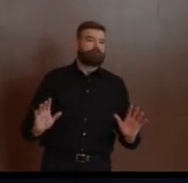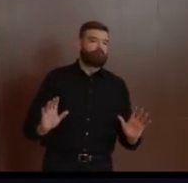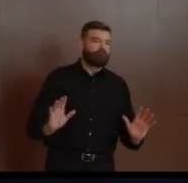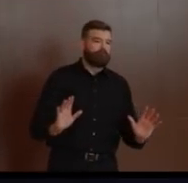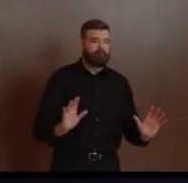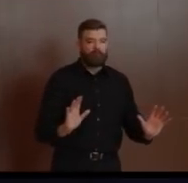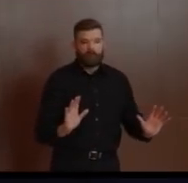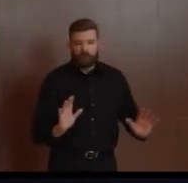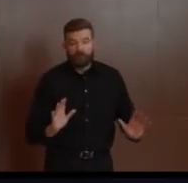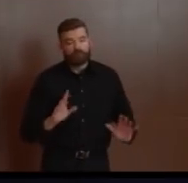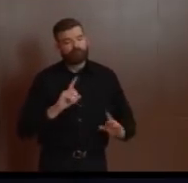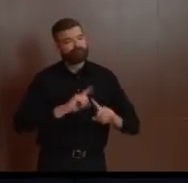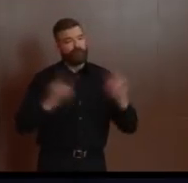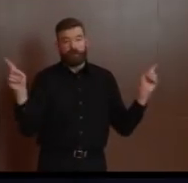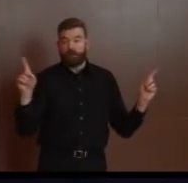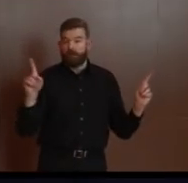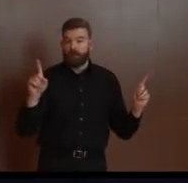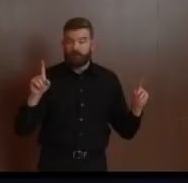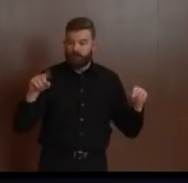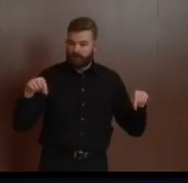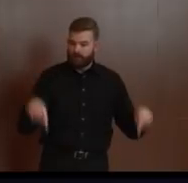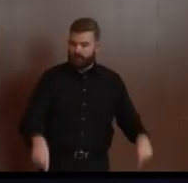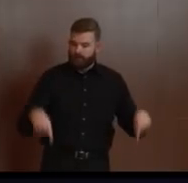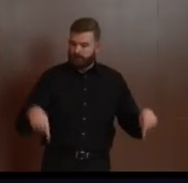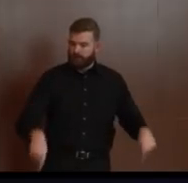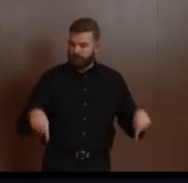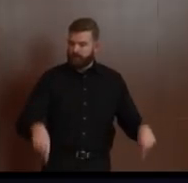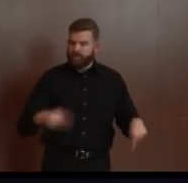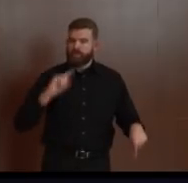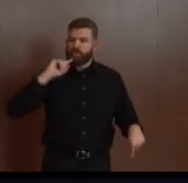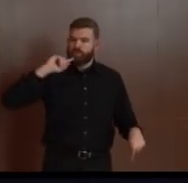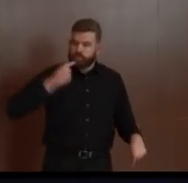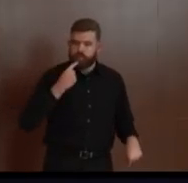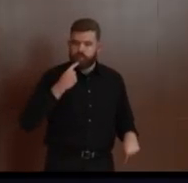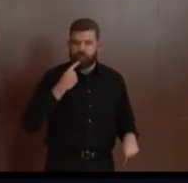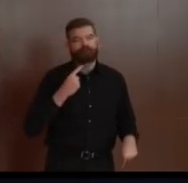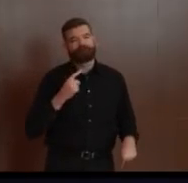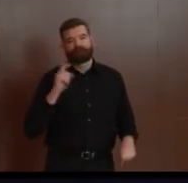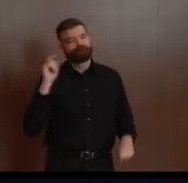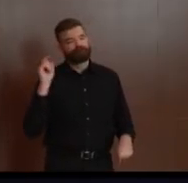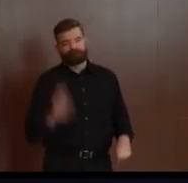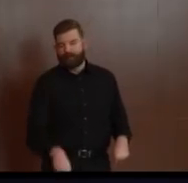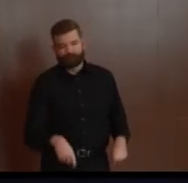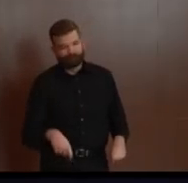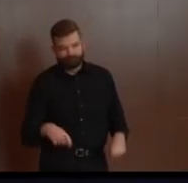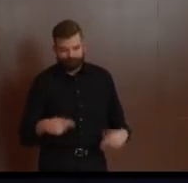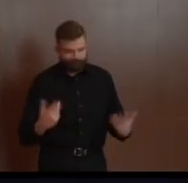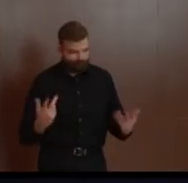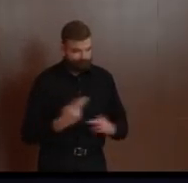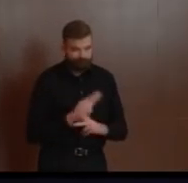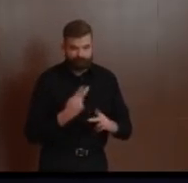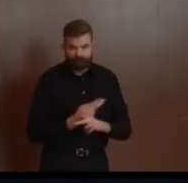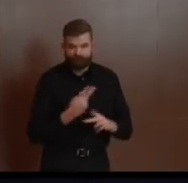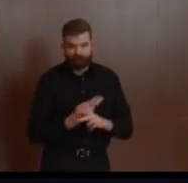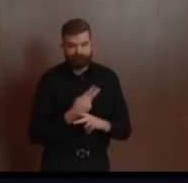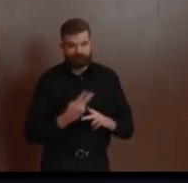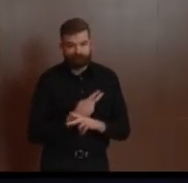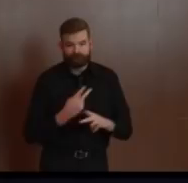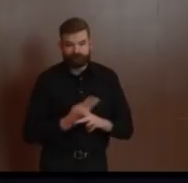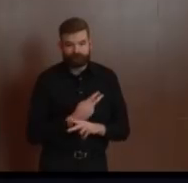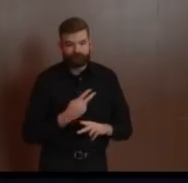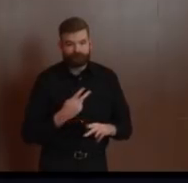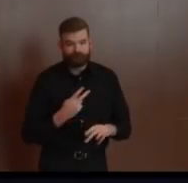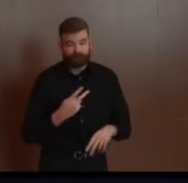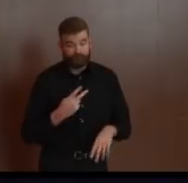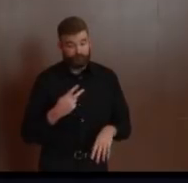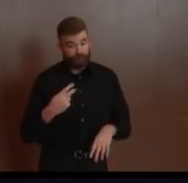and it's forcing us to take actions that we wouldn't consider during normal times. We know and we've seen across the river that